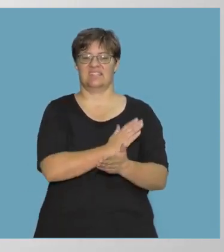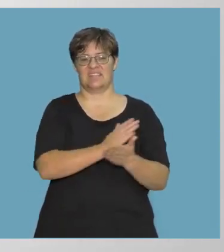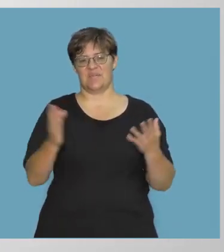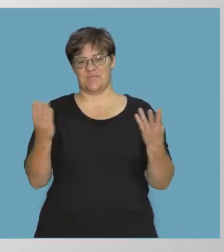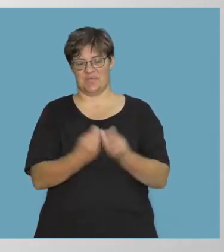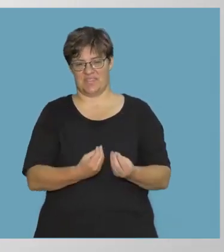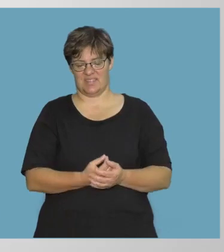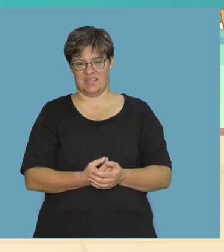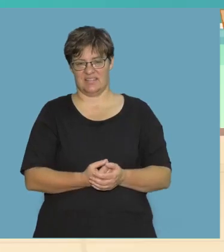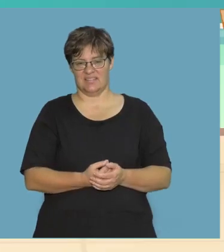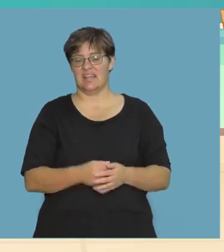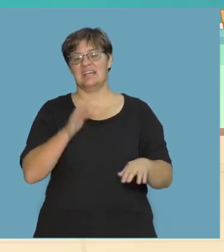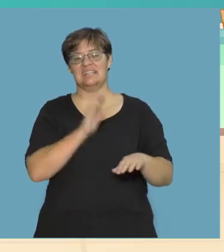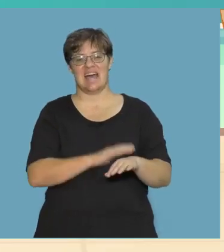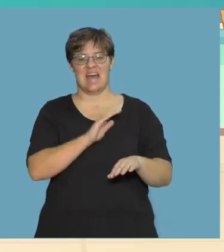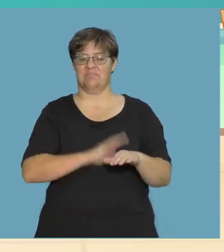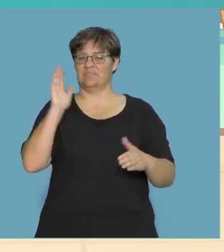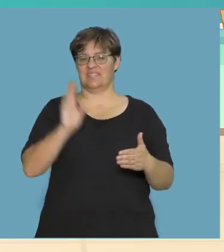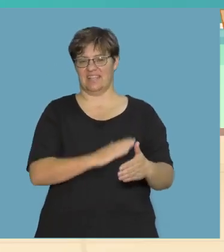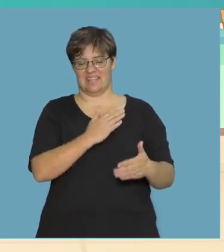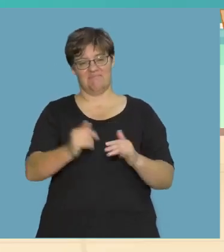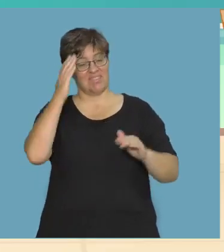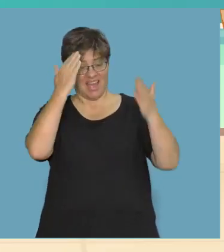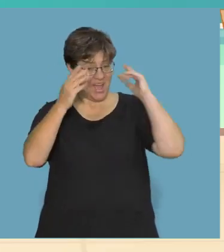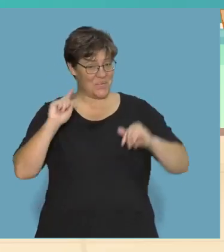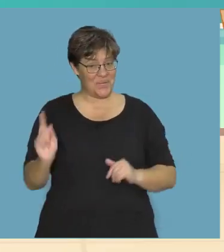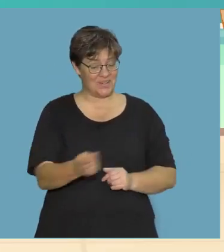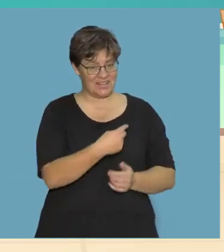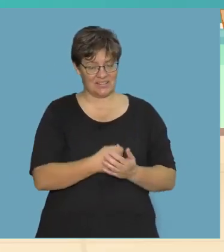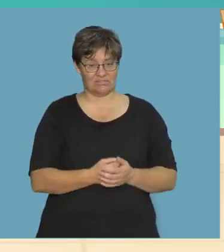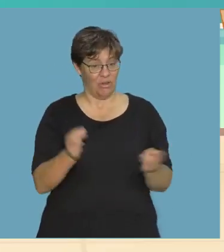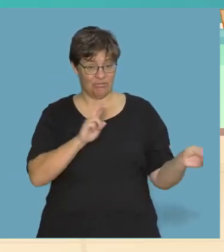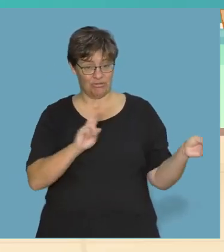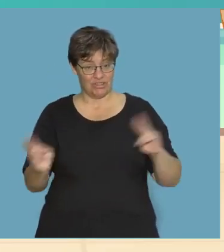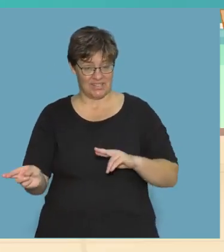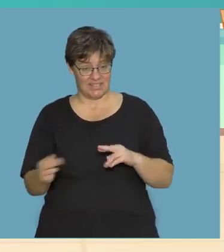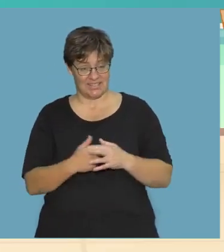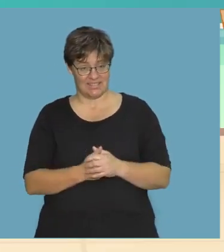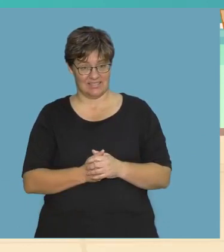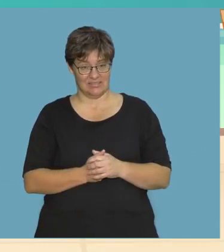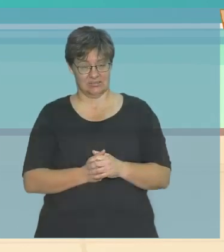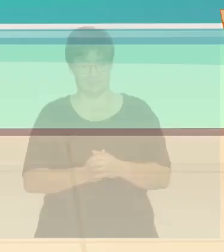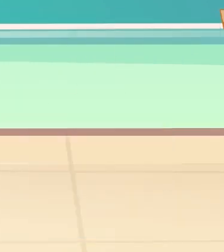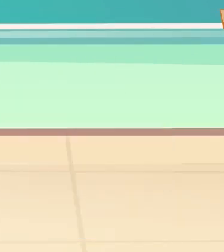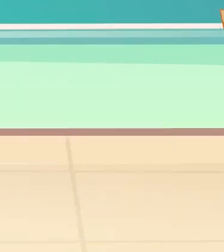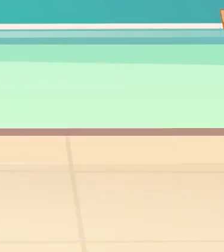Sing along! It's time to sing! Hello everyone! Are you ready?